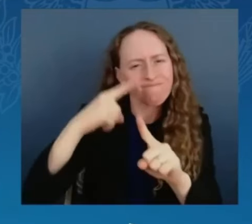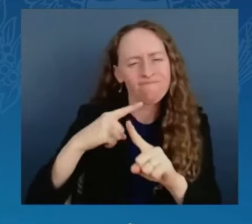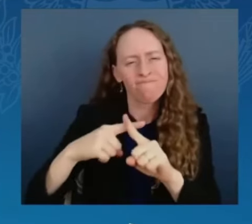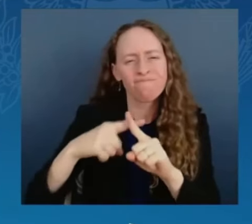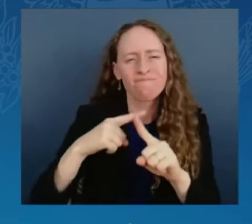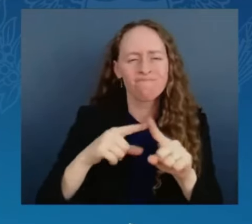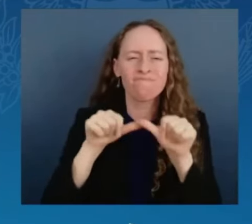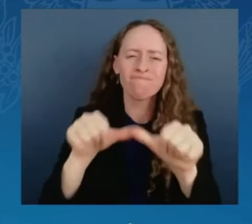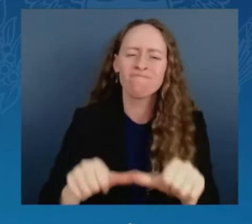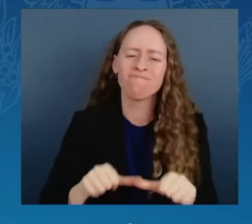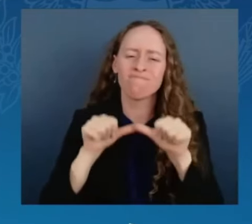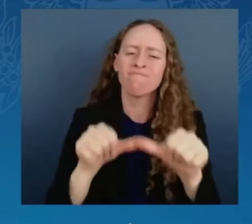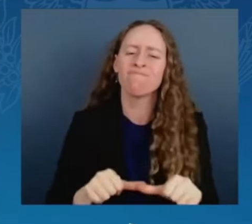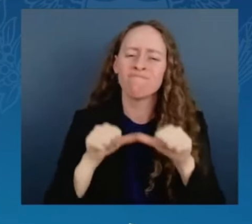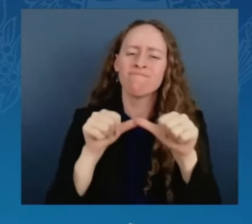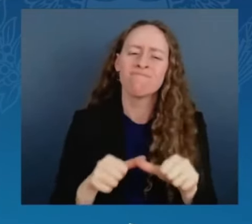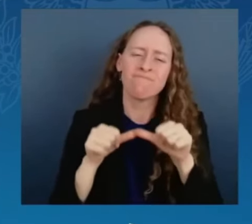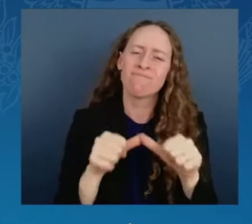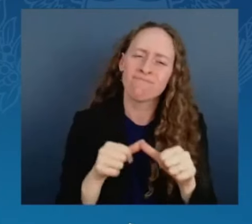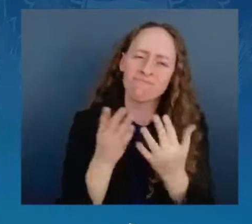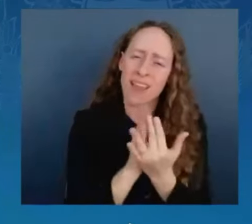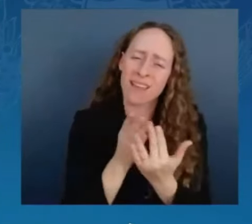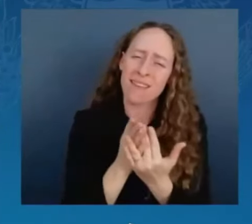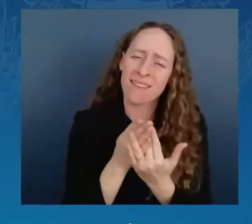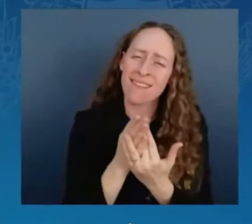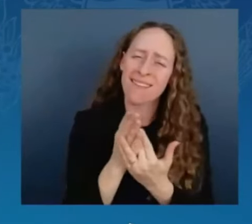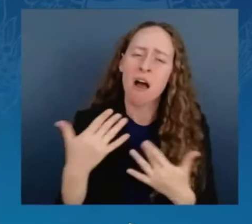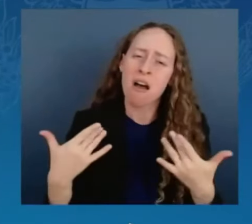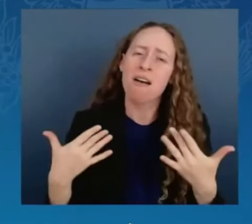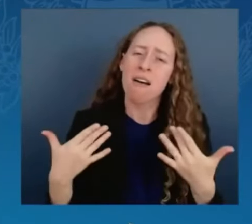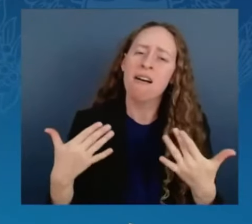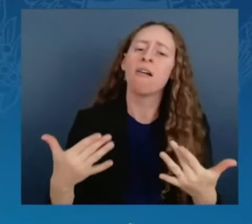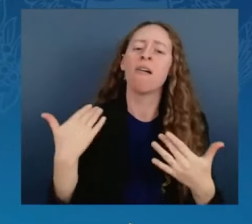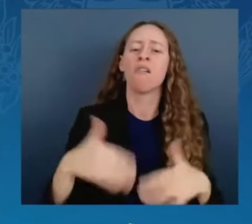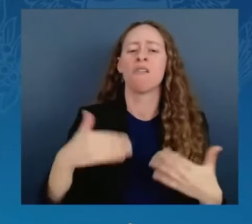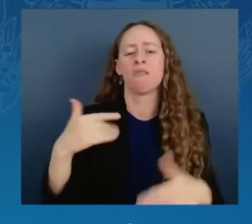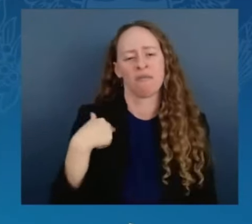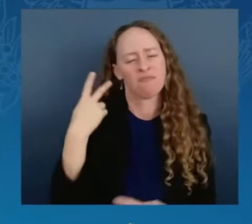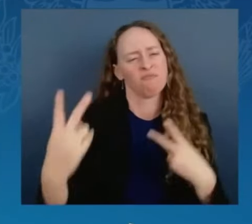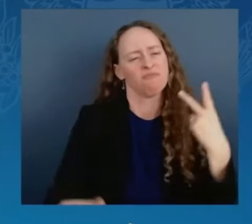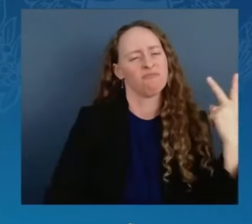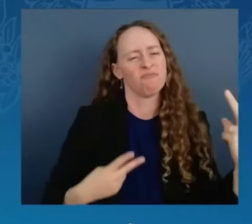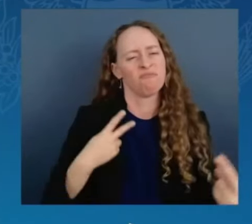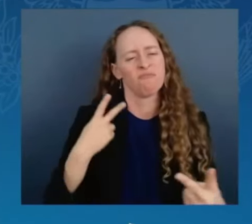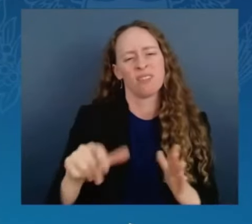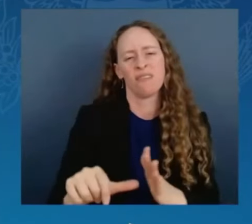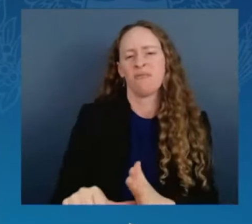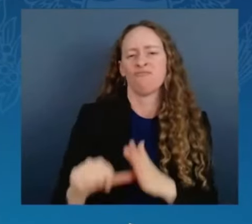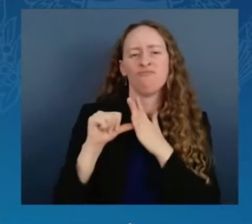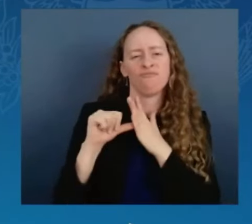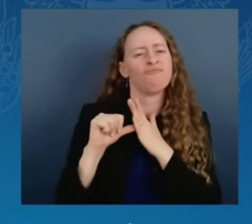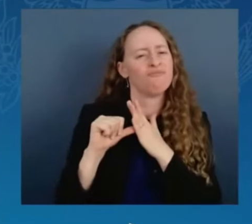through. By doing so, you demonstrated that true greatness requires more than skill.